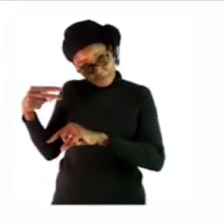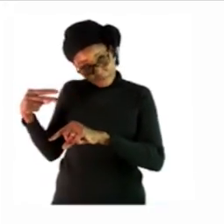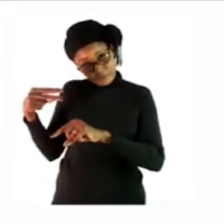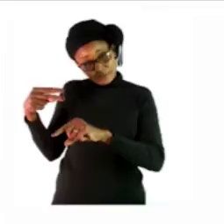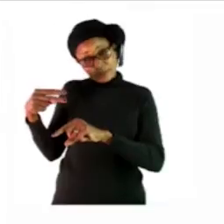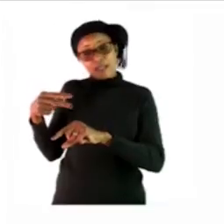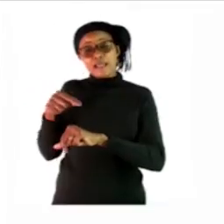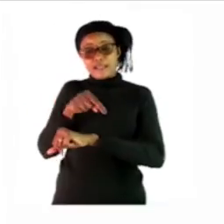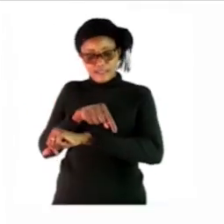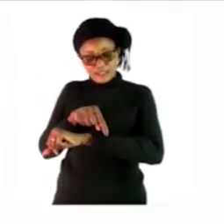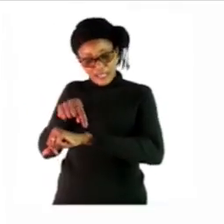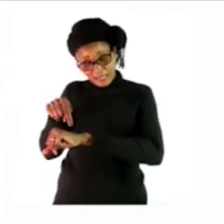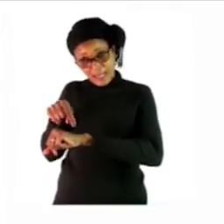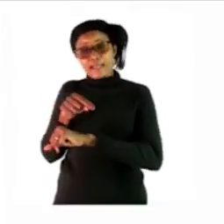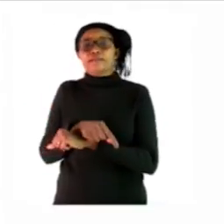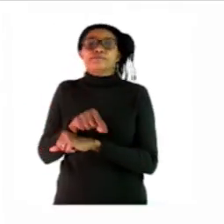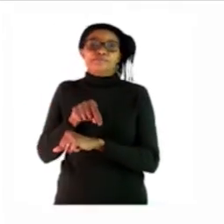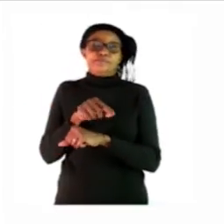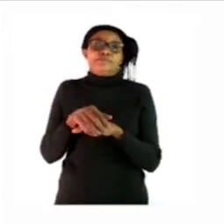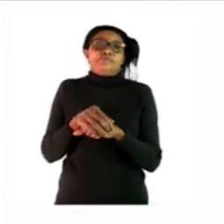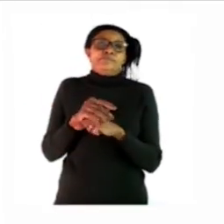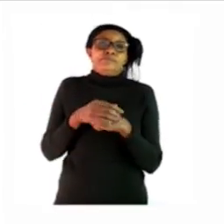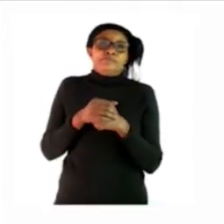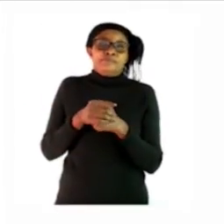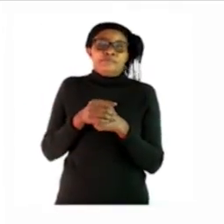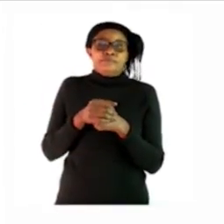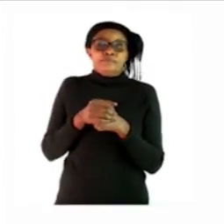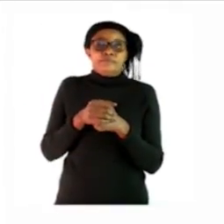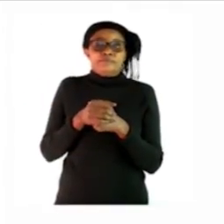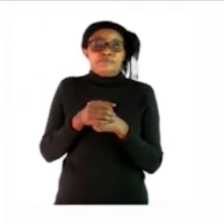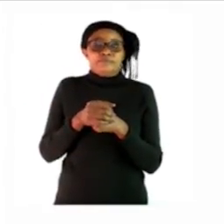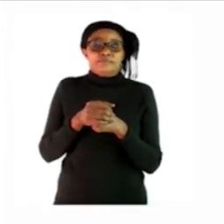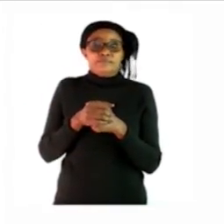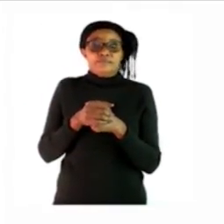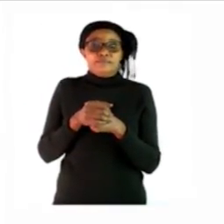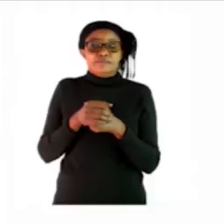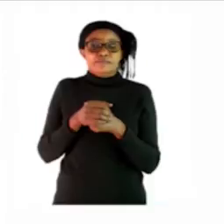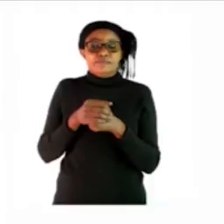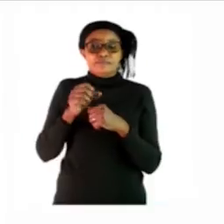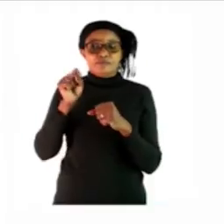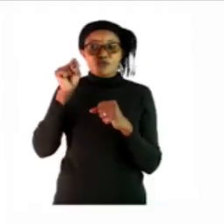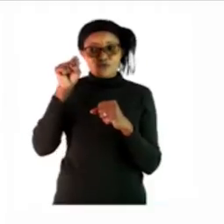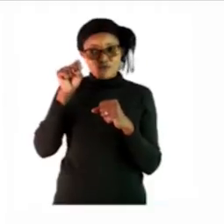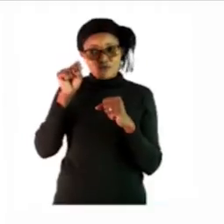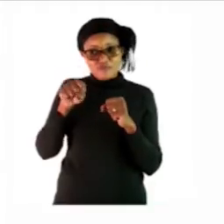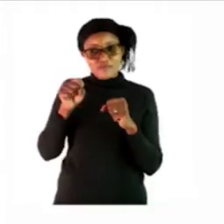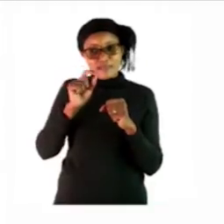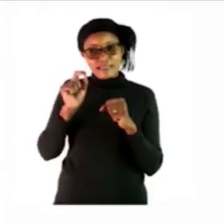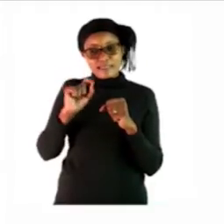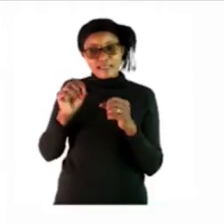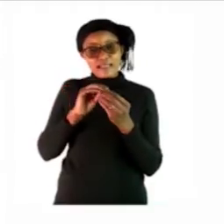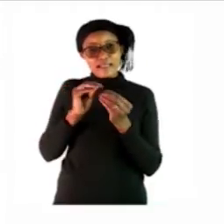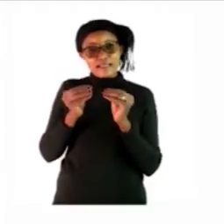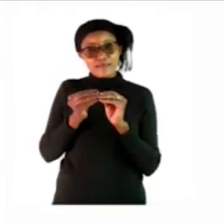equal sign and there's a line again so you must write the numbers